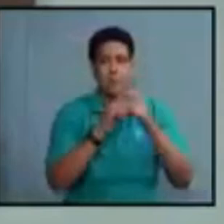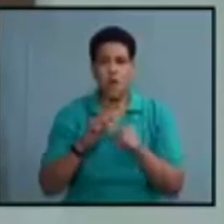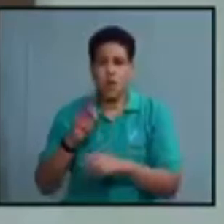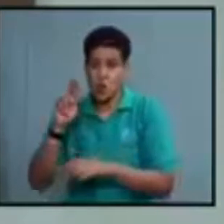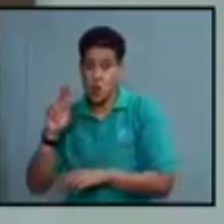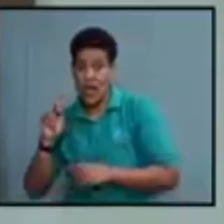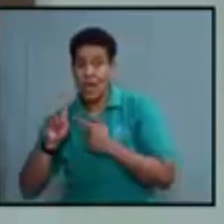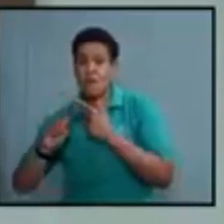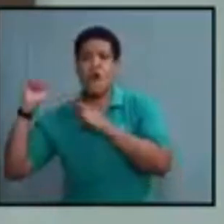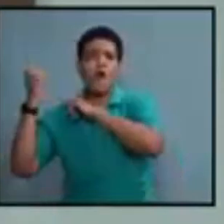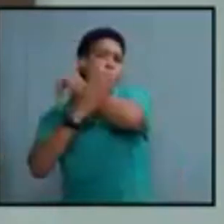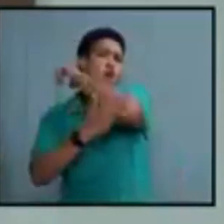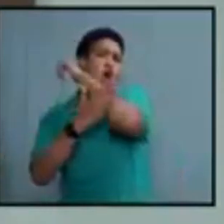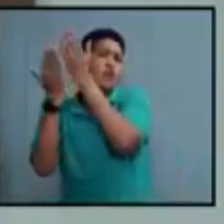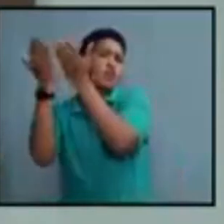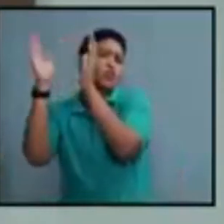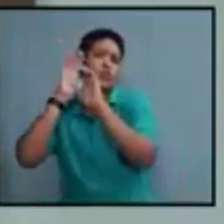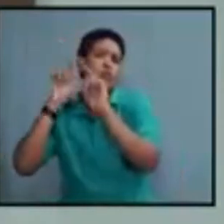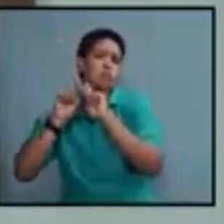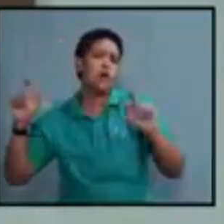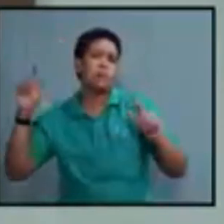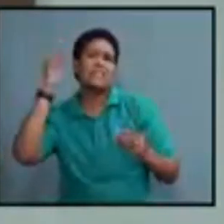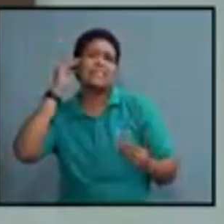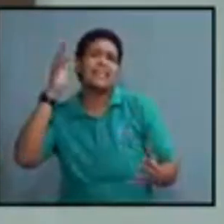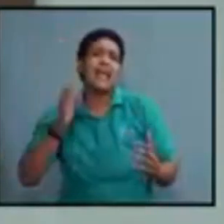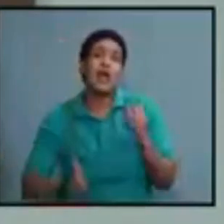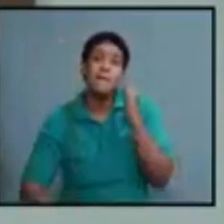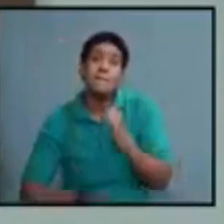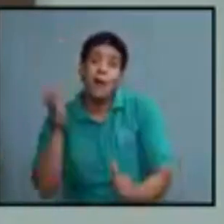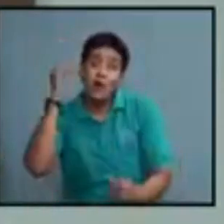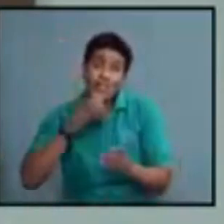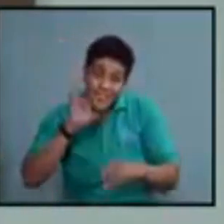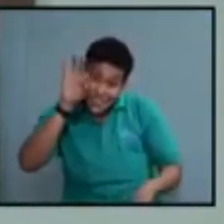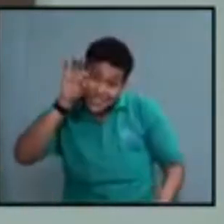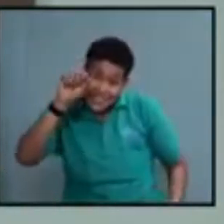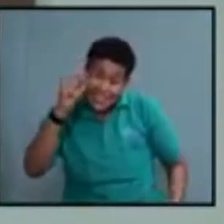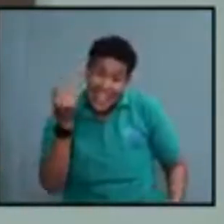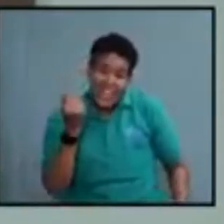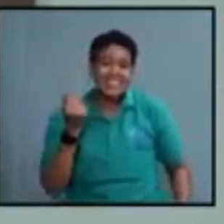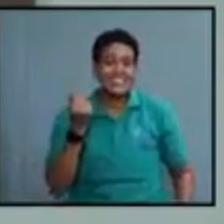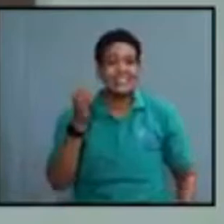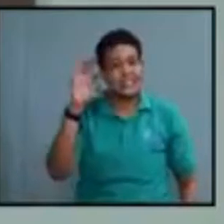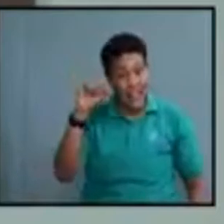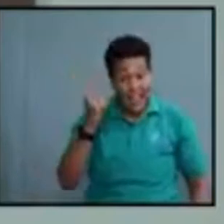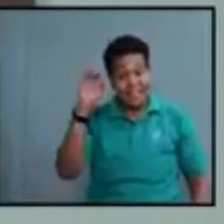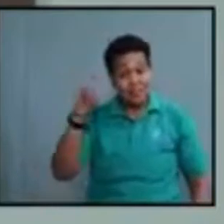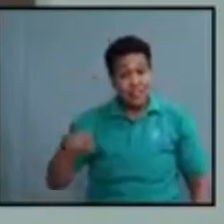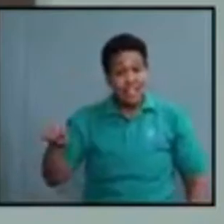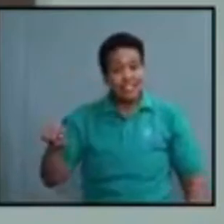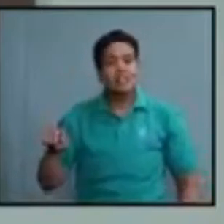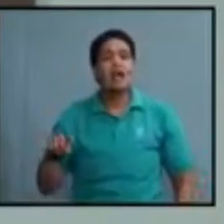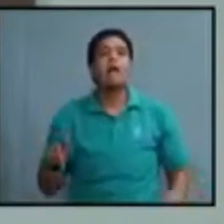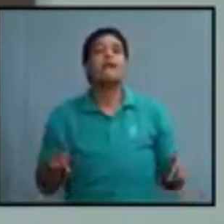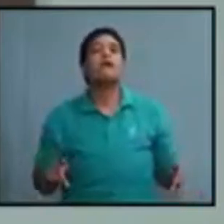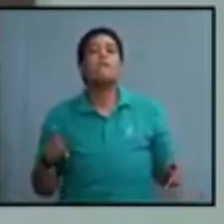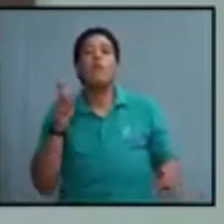Kingdom and other countries that have published data, the vast majority in the 90s, in terms of percentage, are persons who are